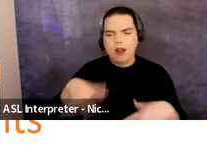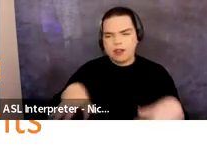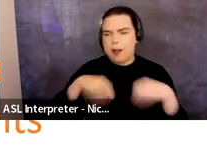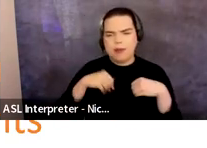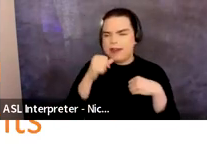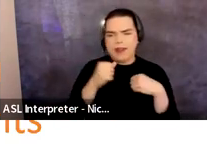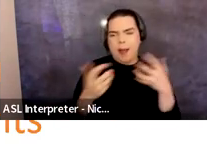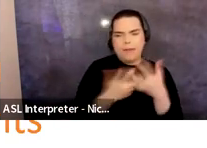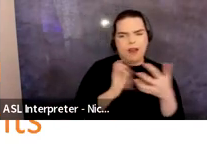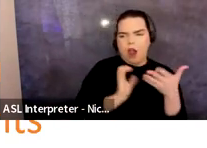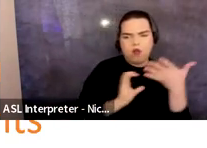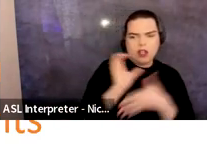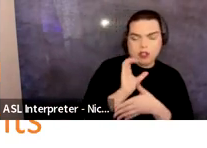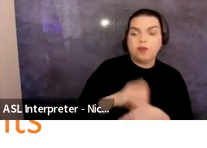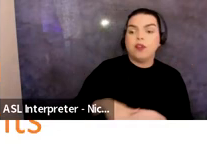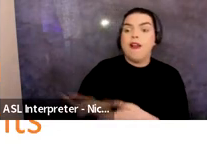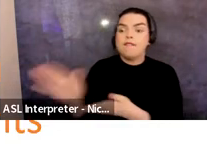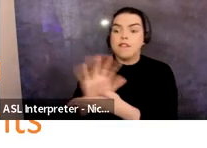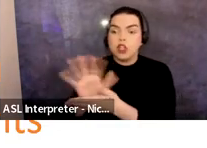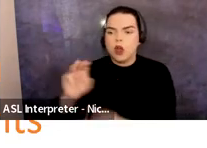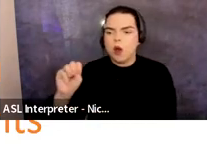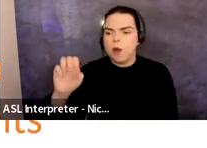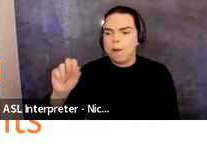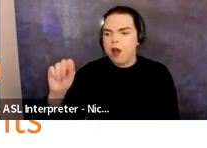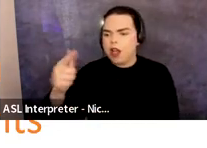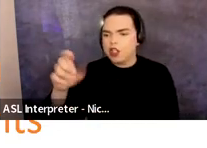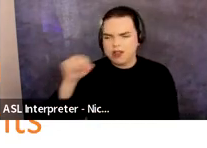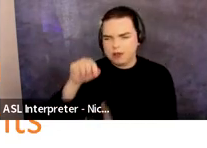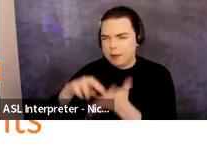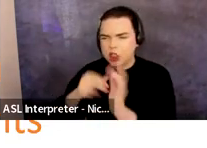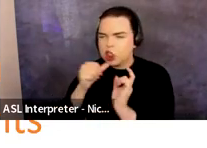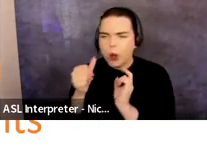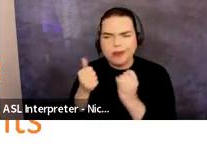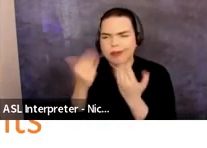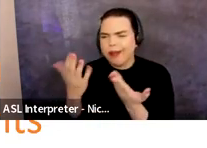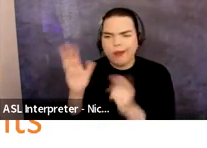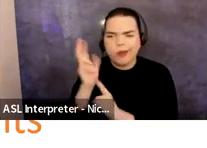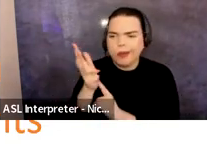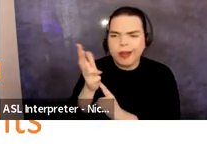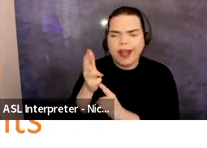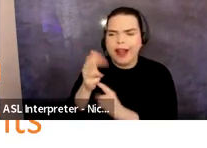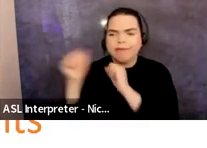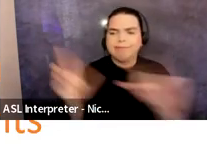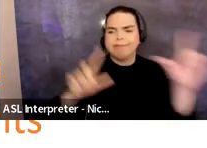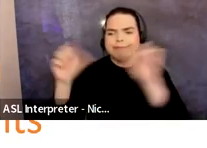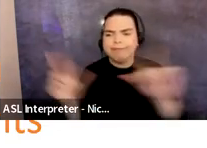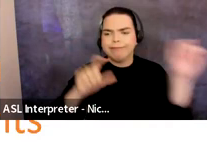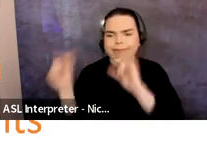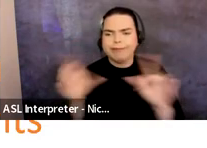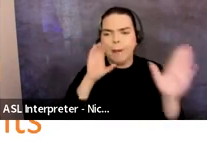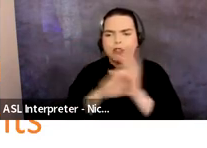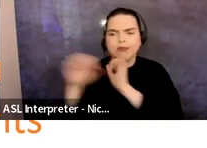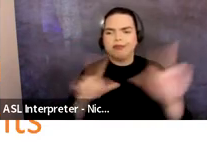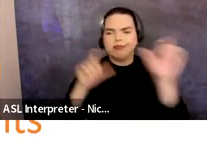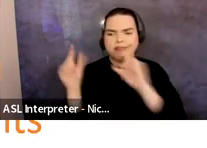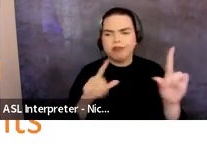criteria and by video montages we mean don't submit a three-minute slideshow of still photos or